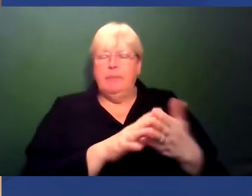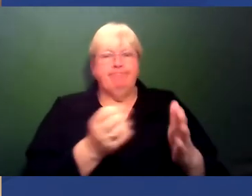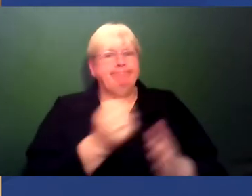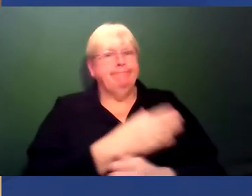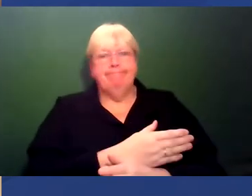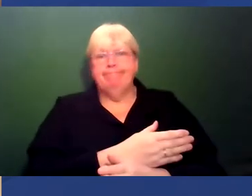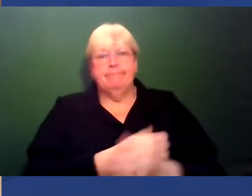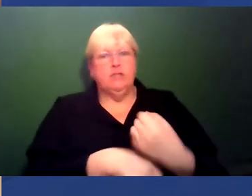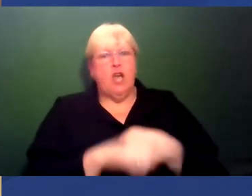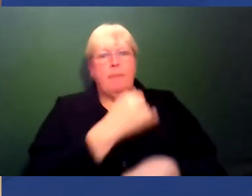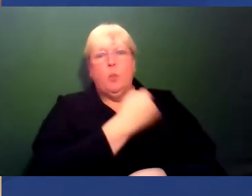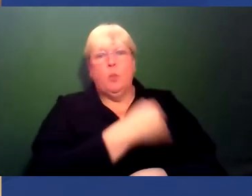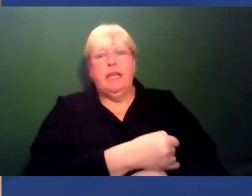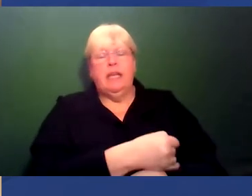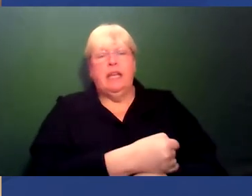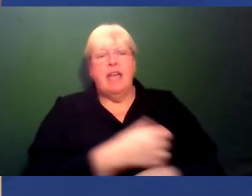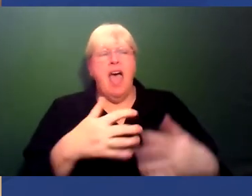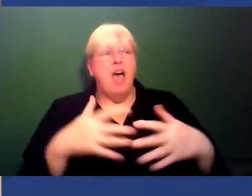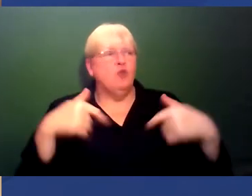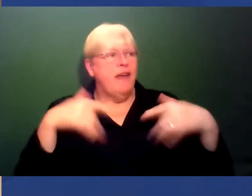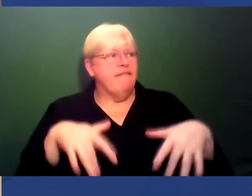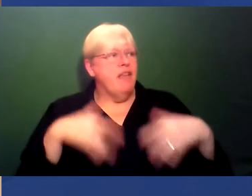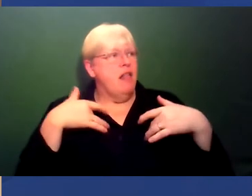bit now. How do I feel about that?